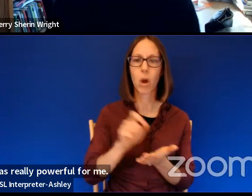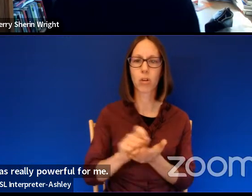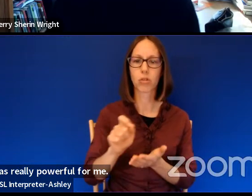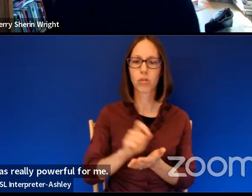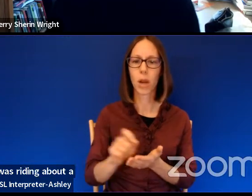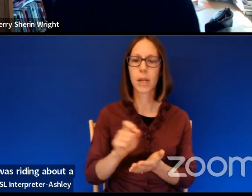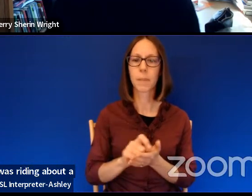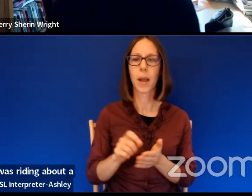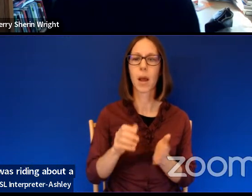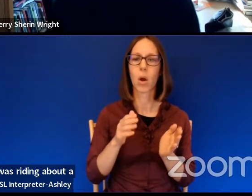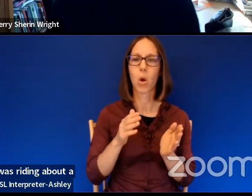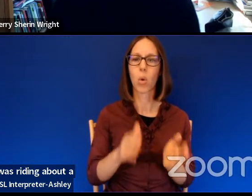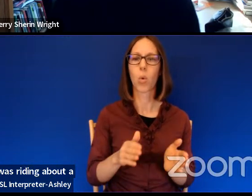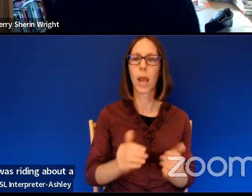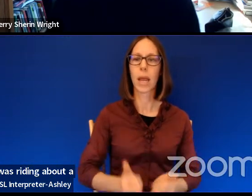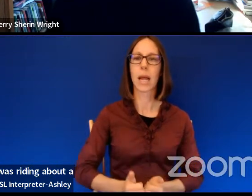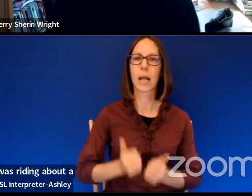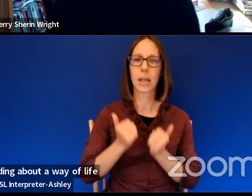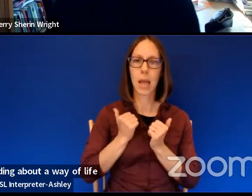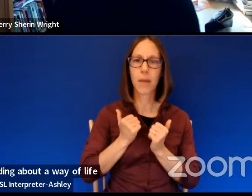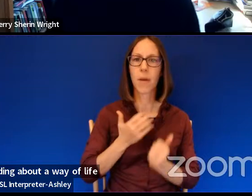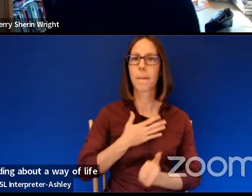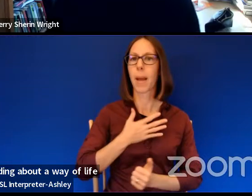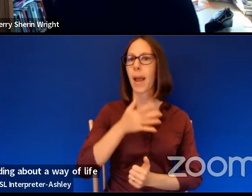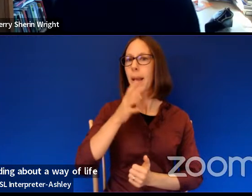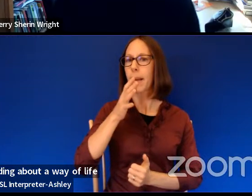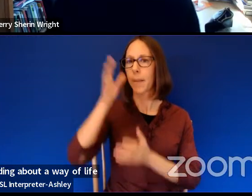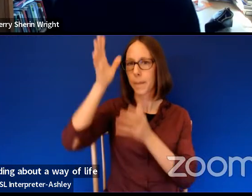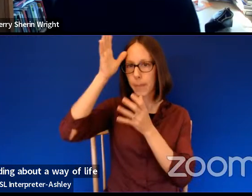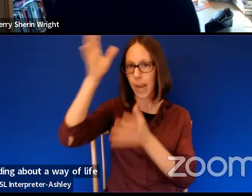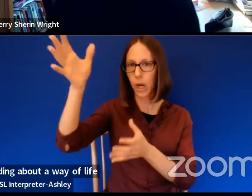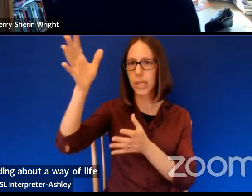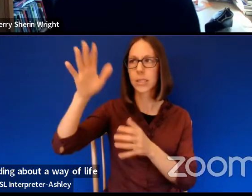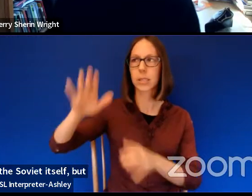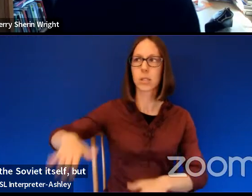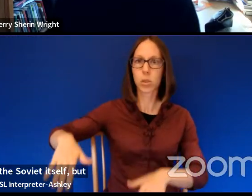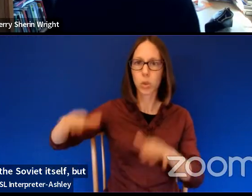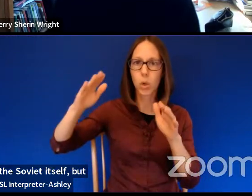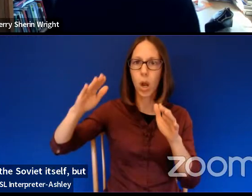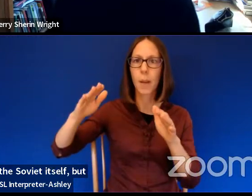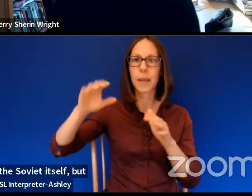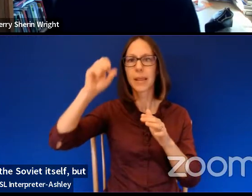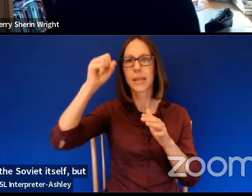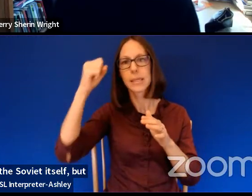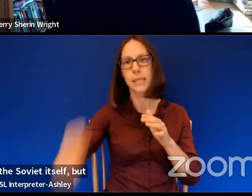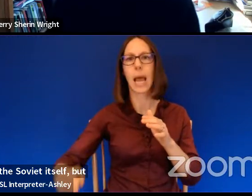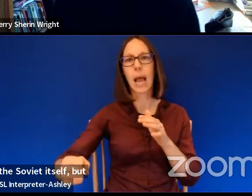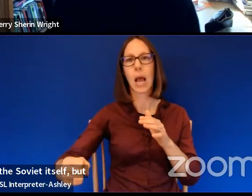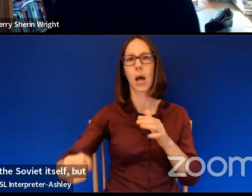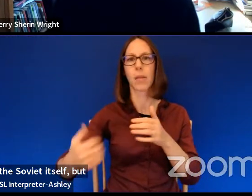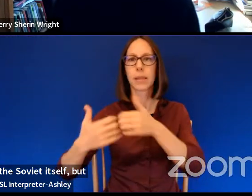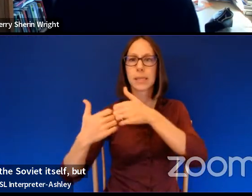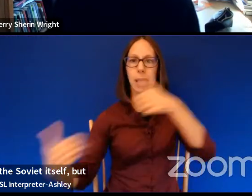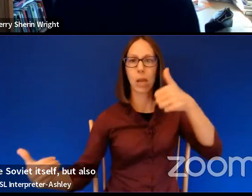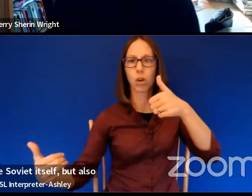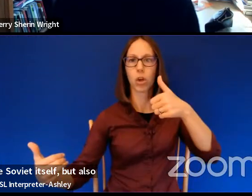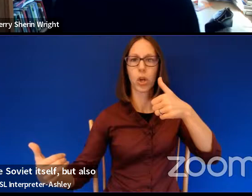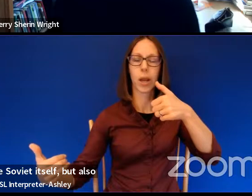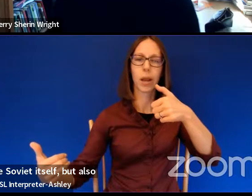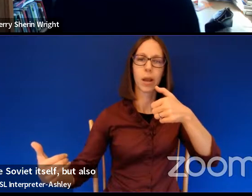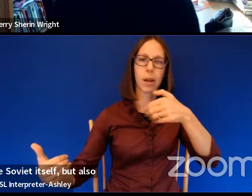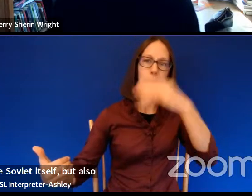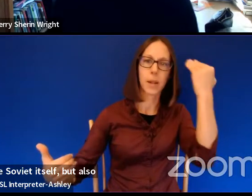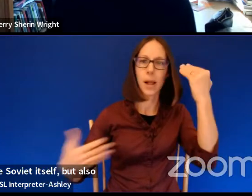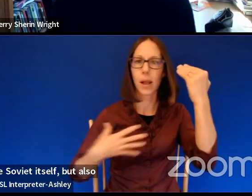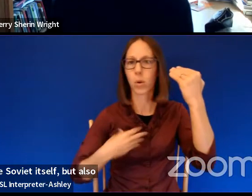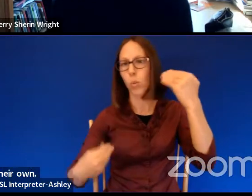of life that my parents lived in the segregated South, but also sort of had their own, uh, grew what they ate and had